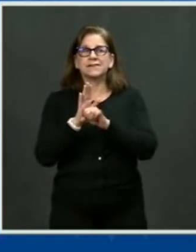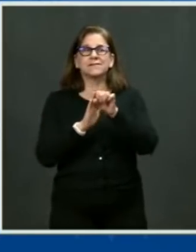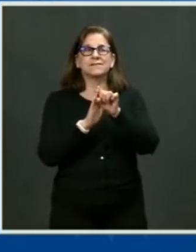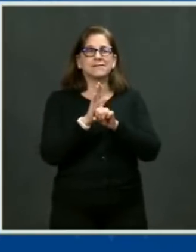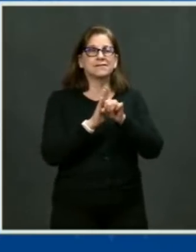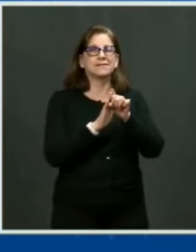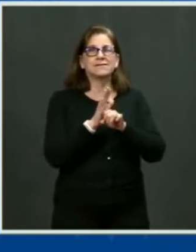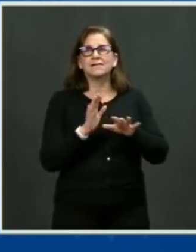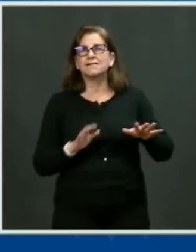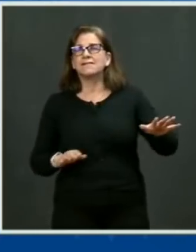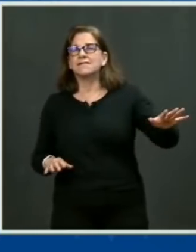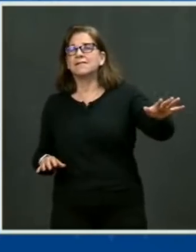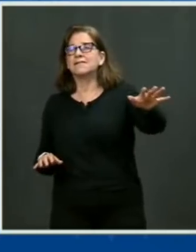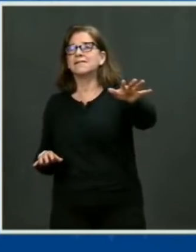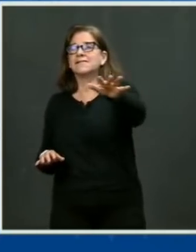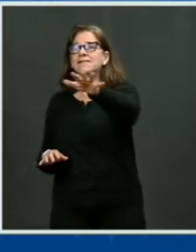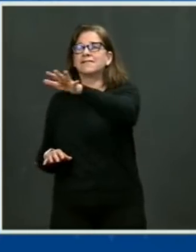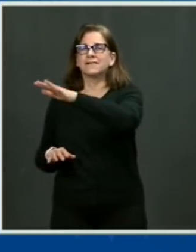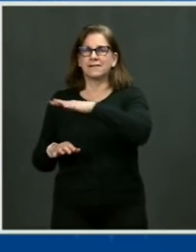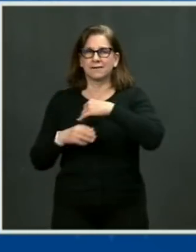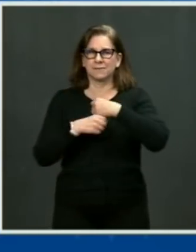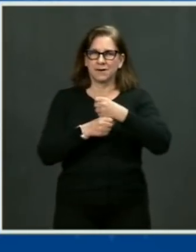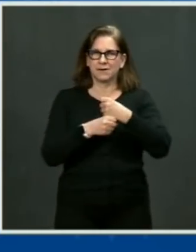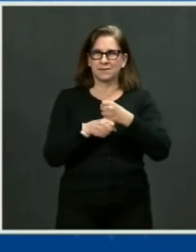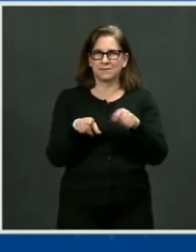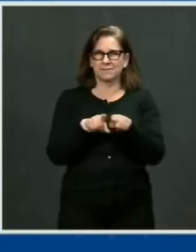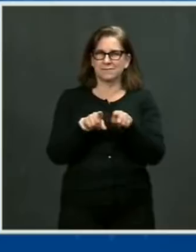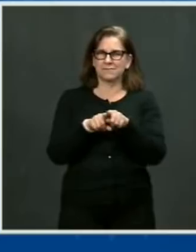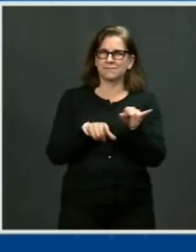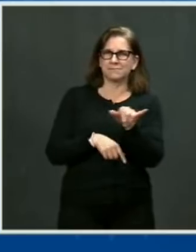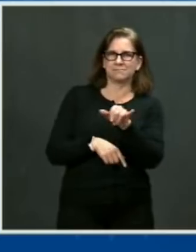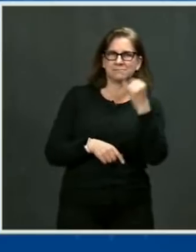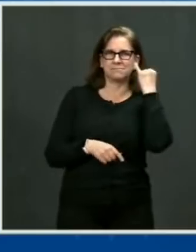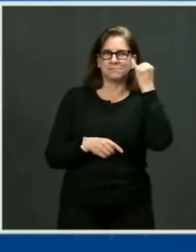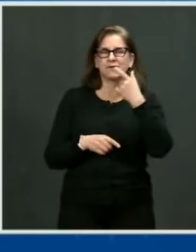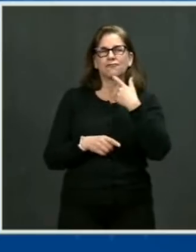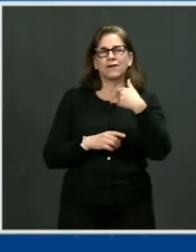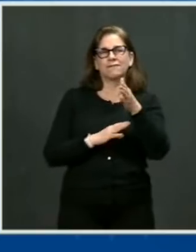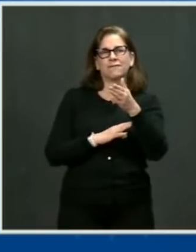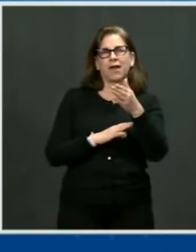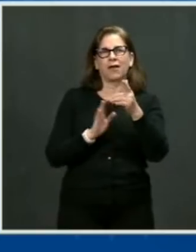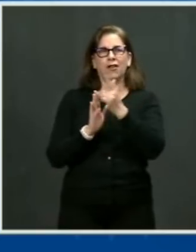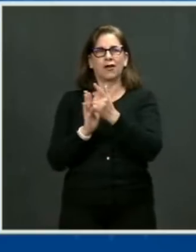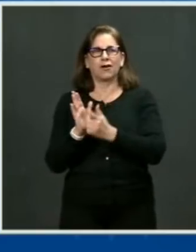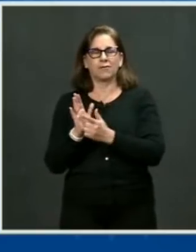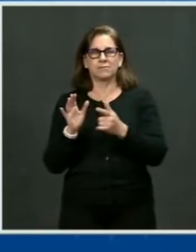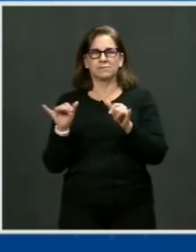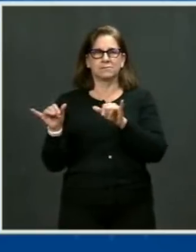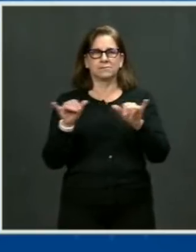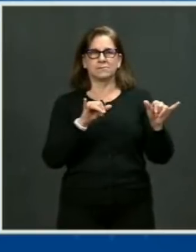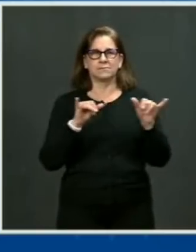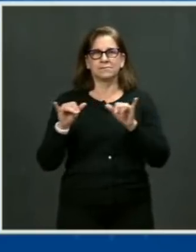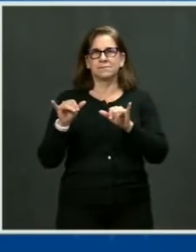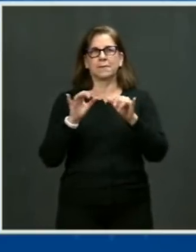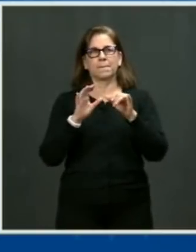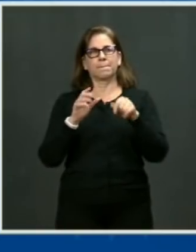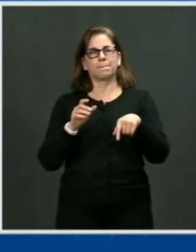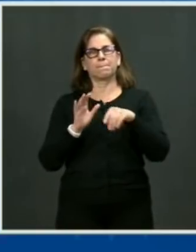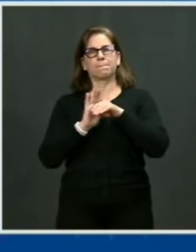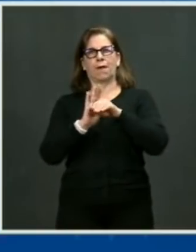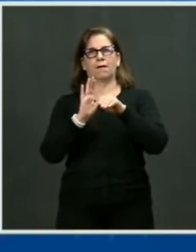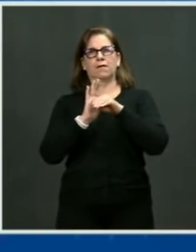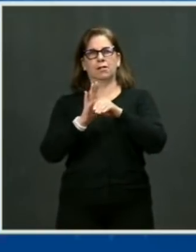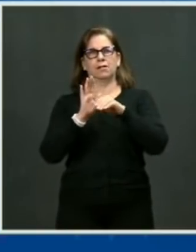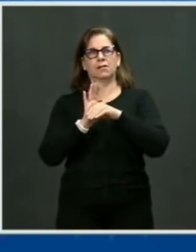I asked the Justice Department to publish a model red flag legislation so states can start crafting their own laws right